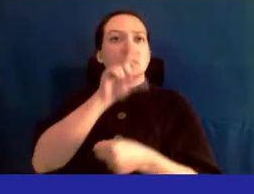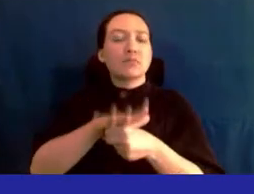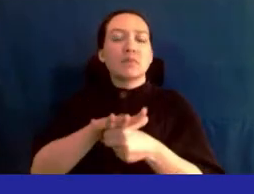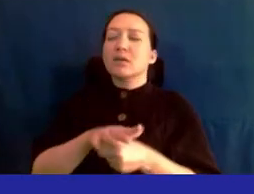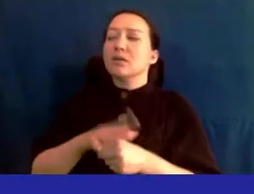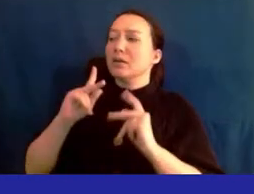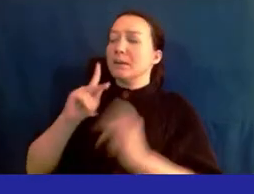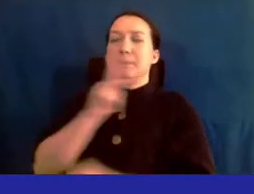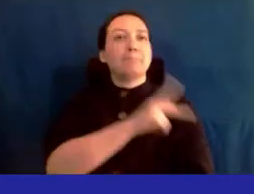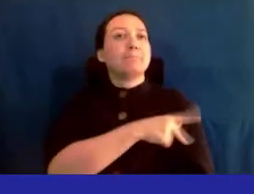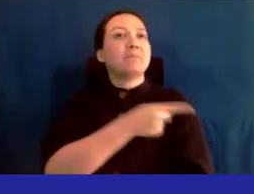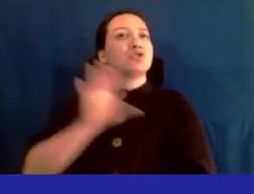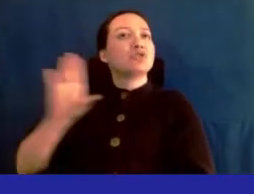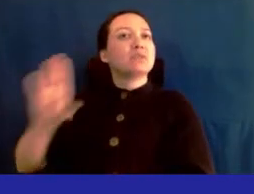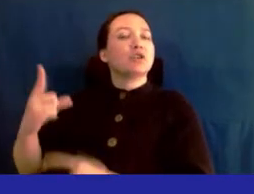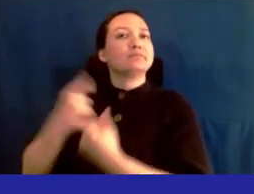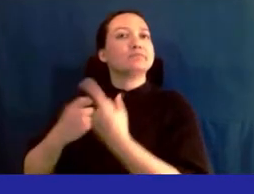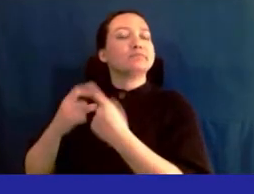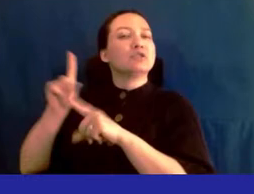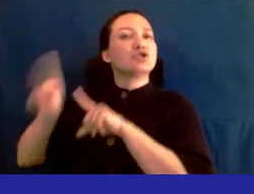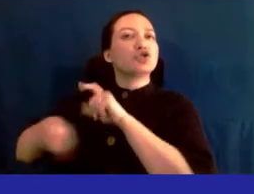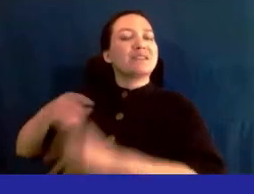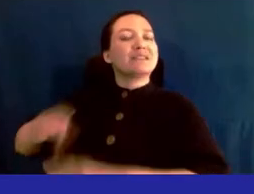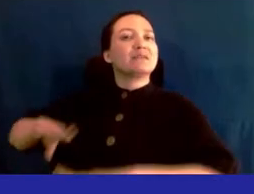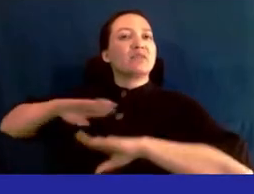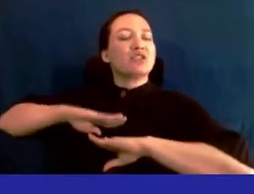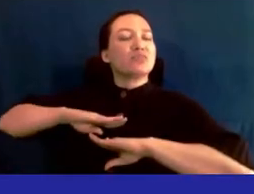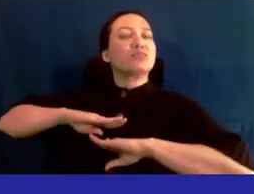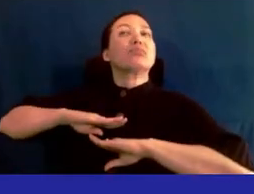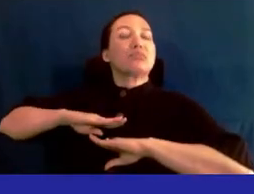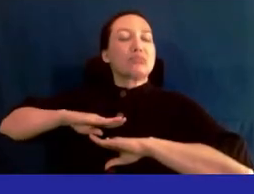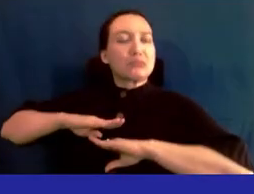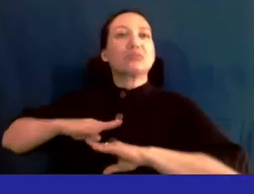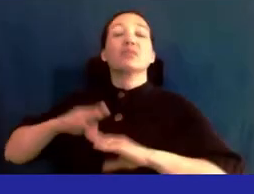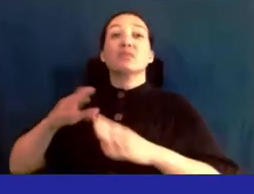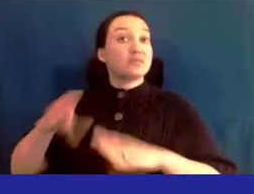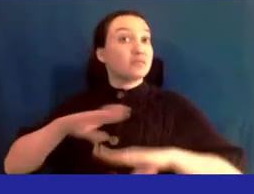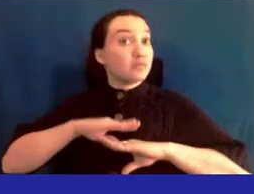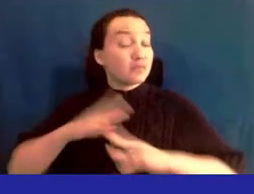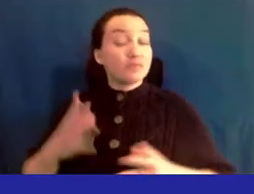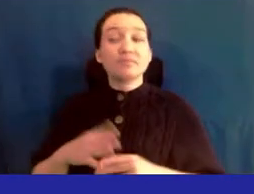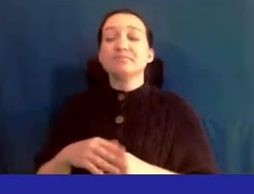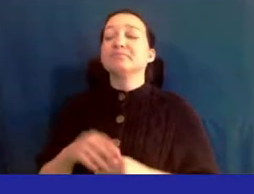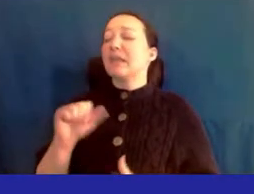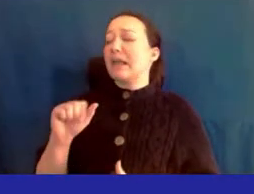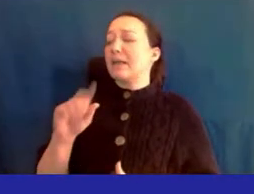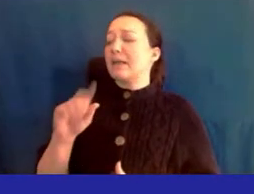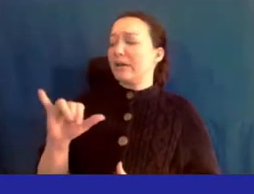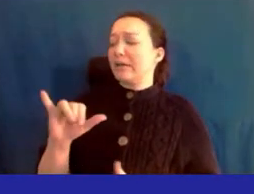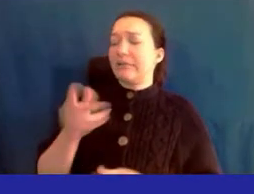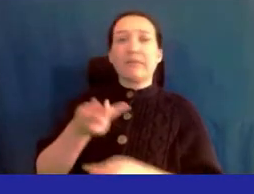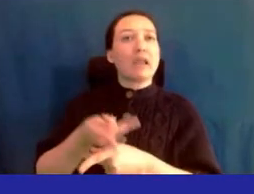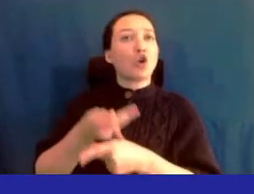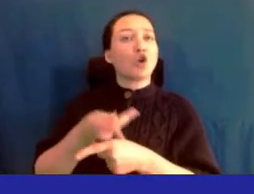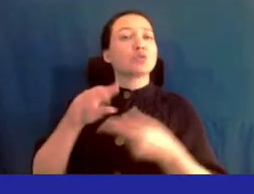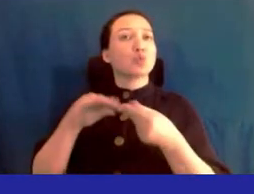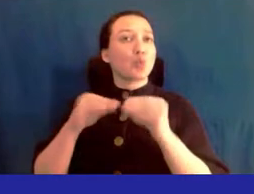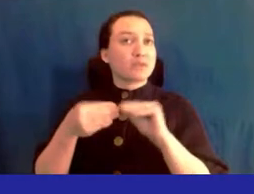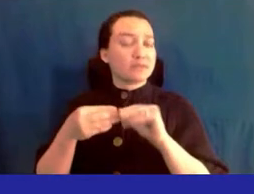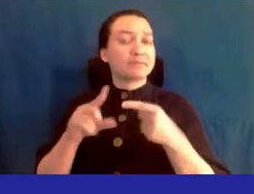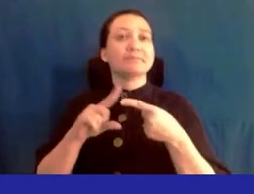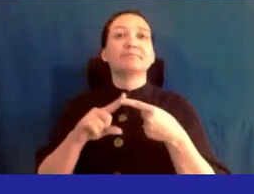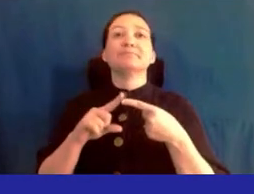satisfaction survey our our satisfaction include the following ambulatory ambulatory care scores